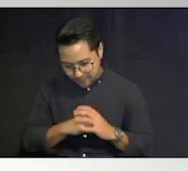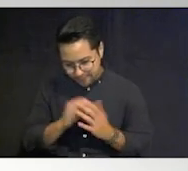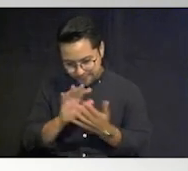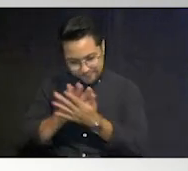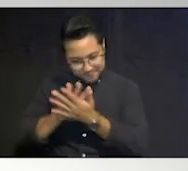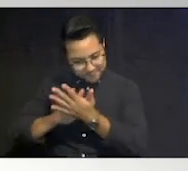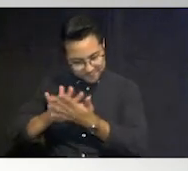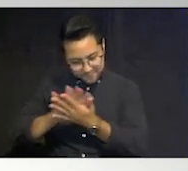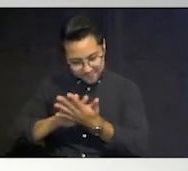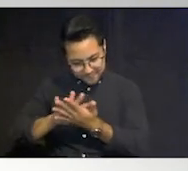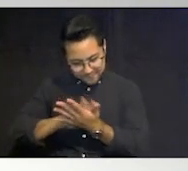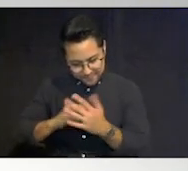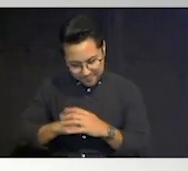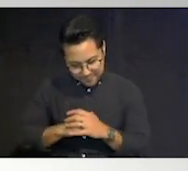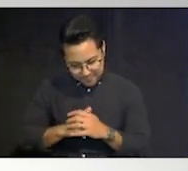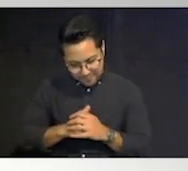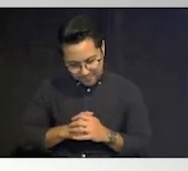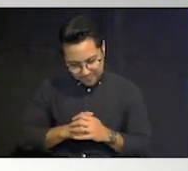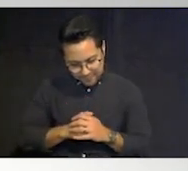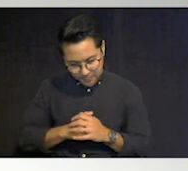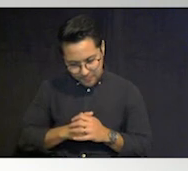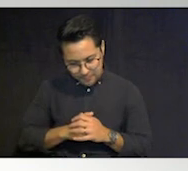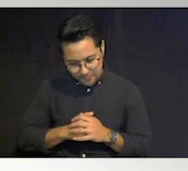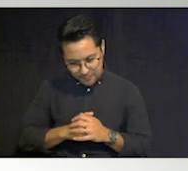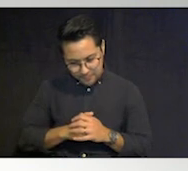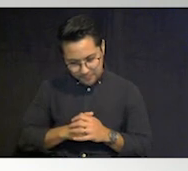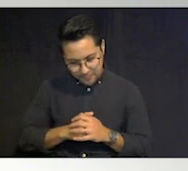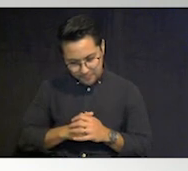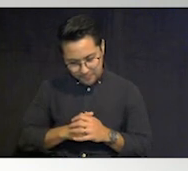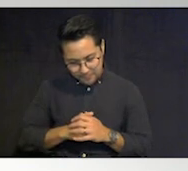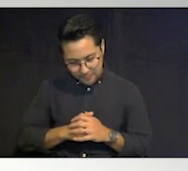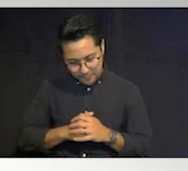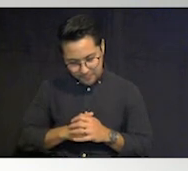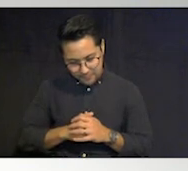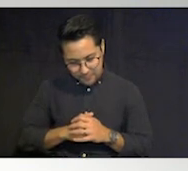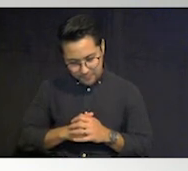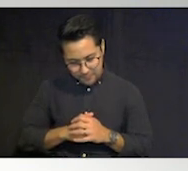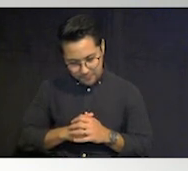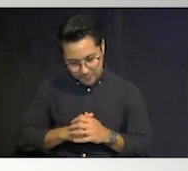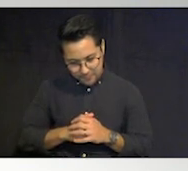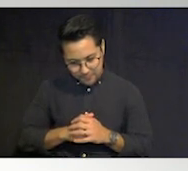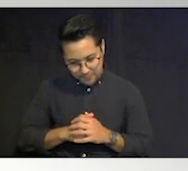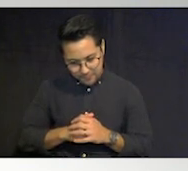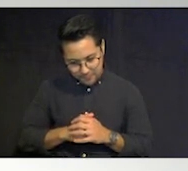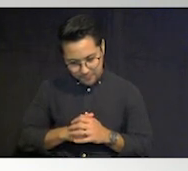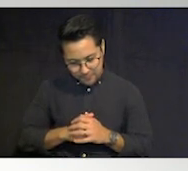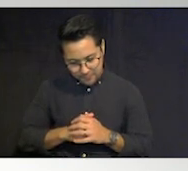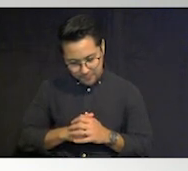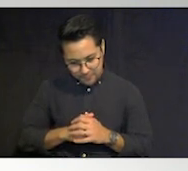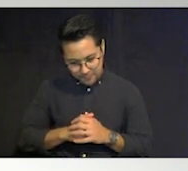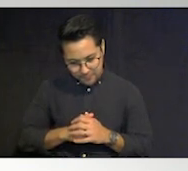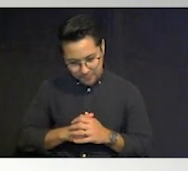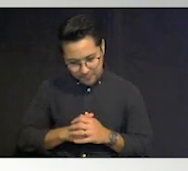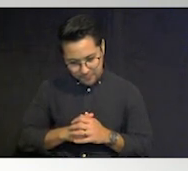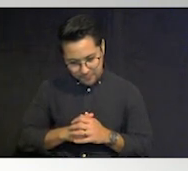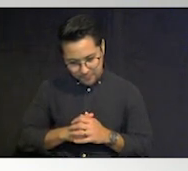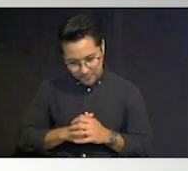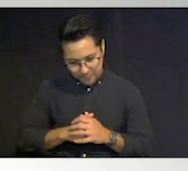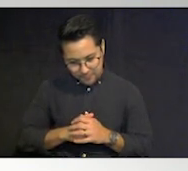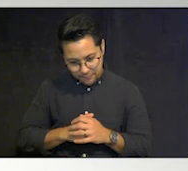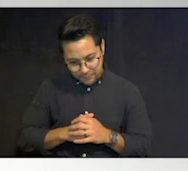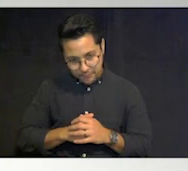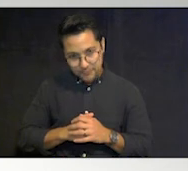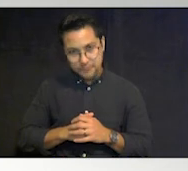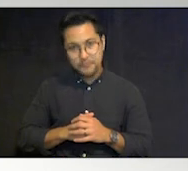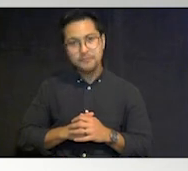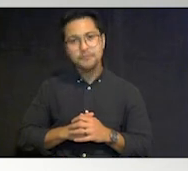of patient that requires a hospital death or that is done with a dependent hospital though come on for